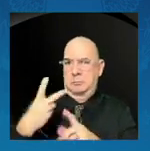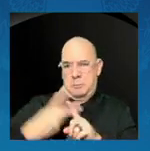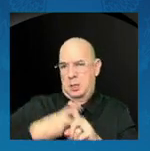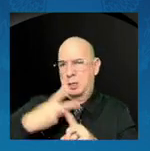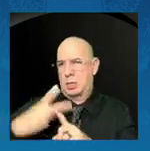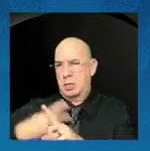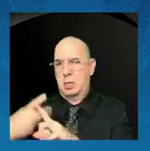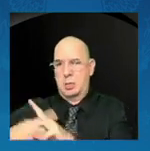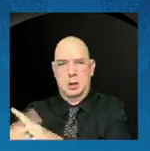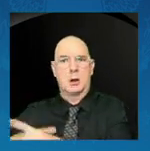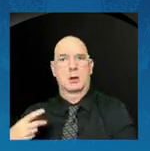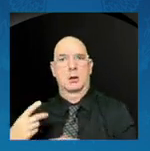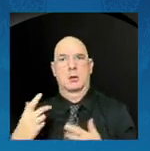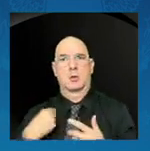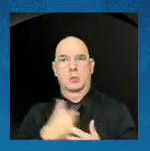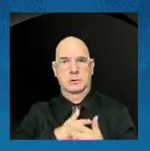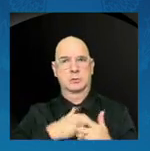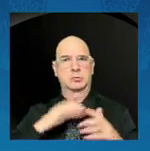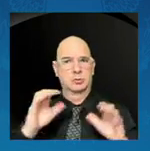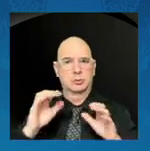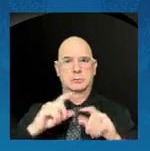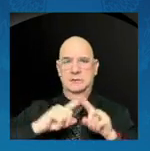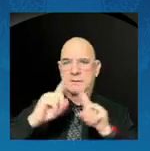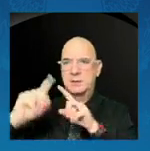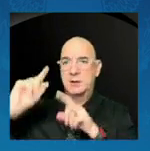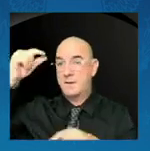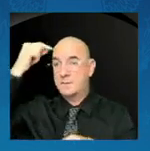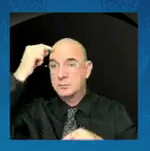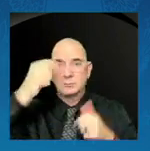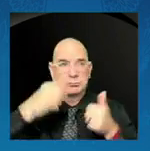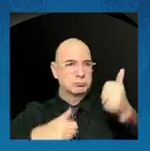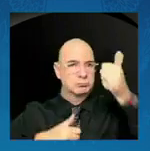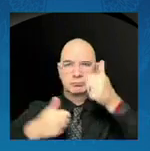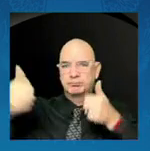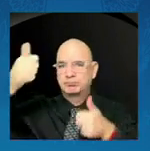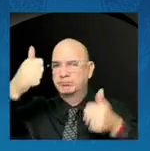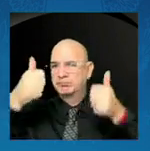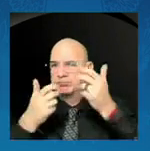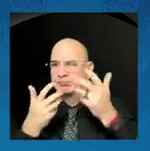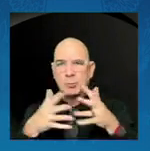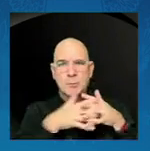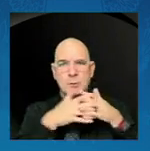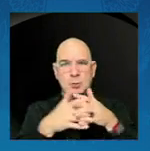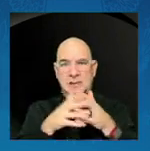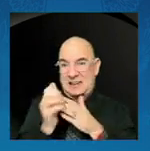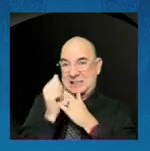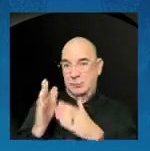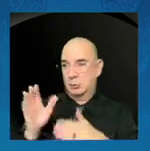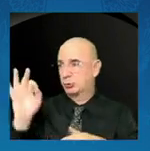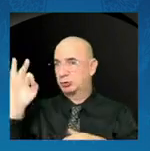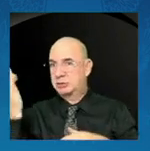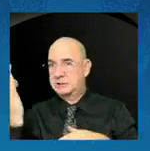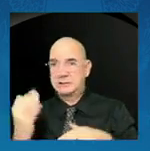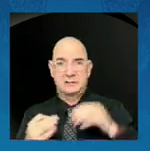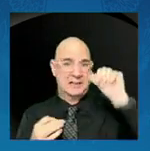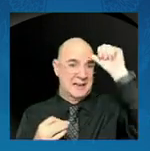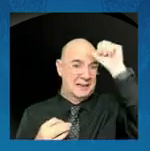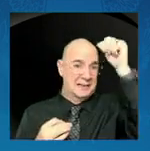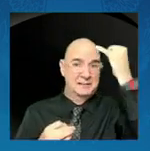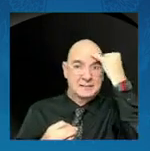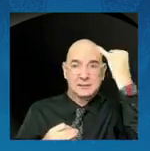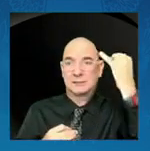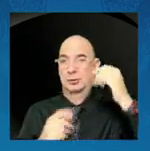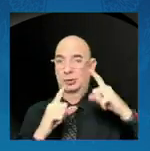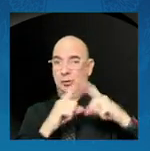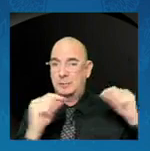governments about our priorities in space. Leaders of France. India. Japan. Mexico. Singapore. Among others.